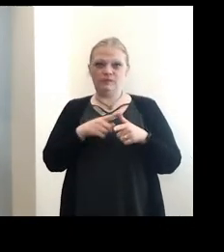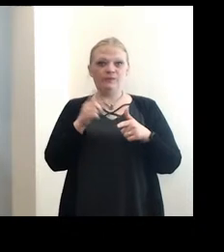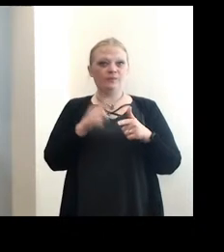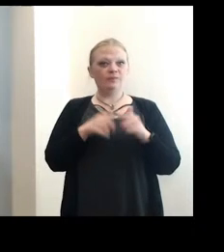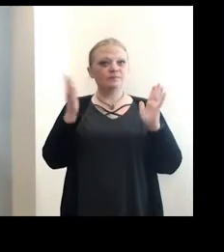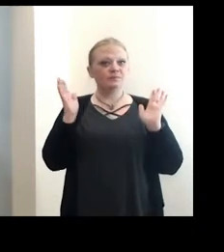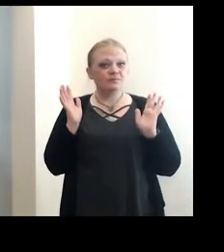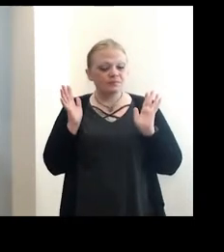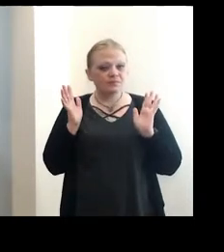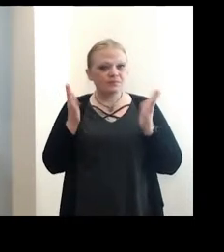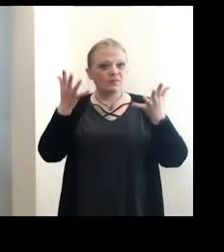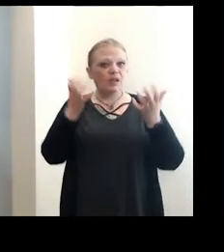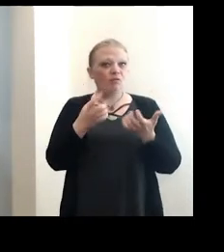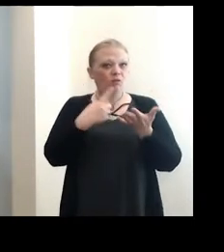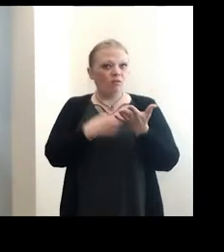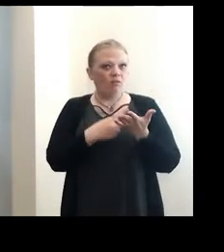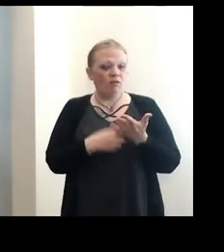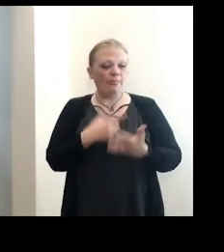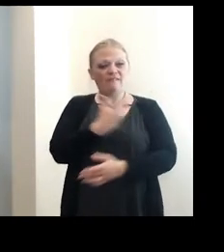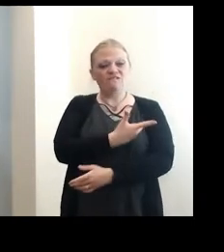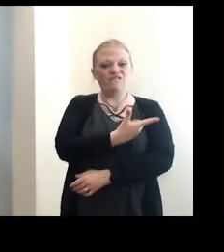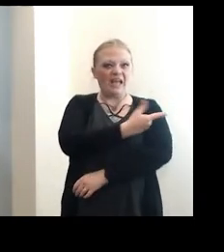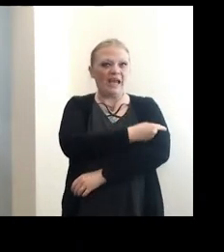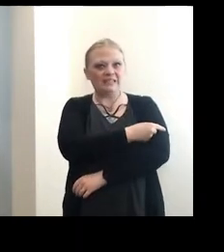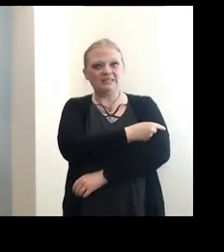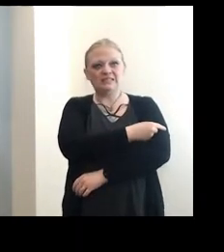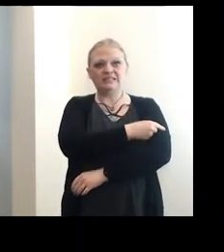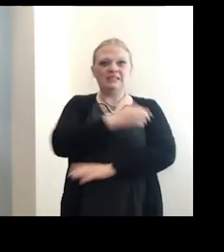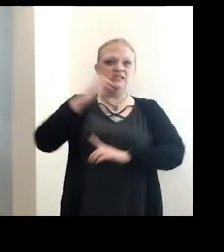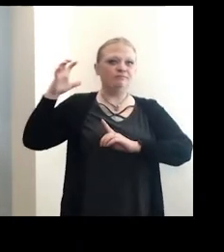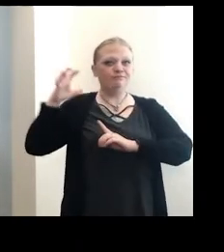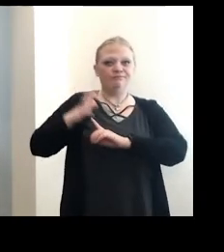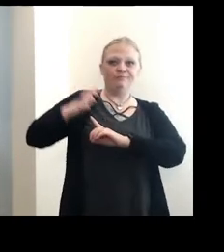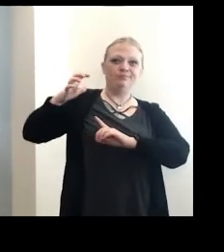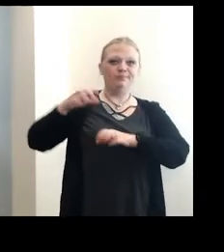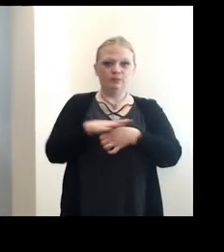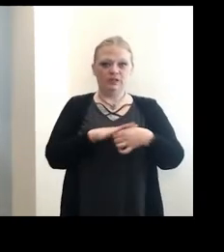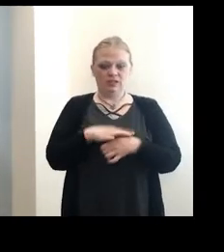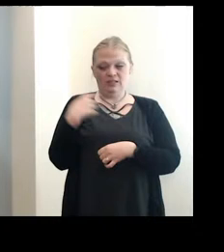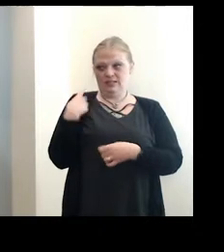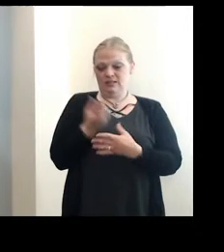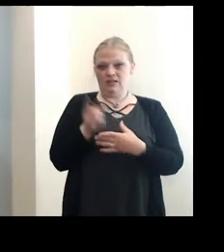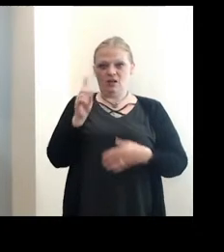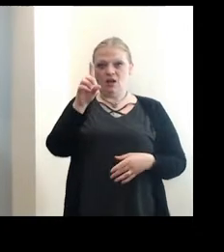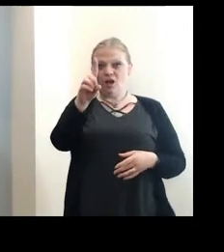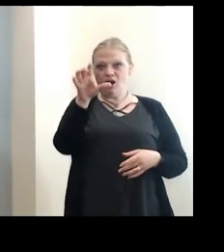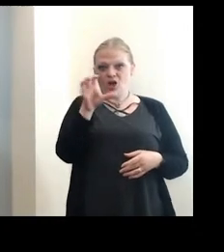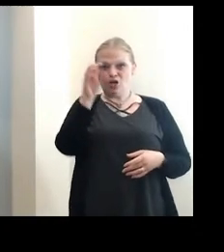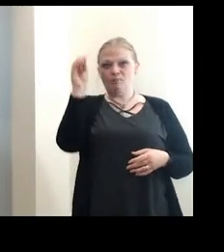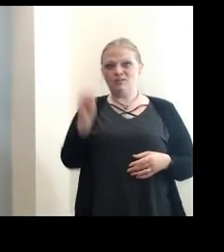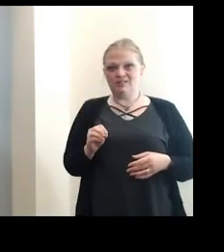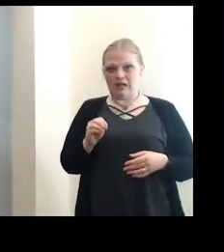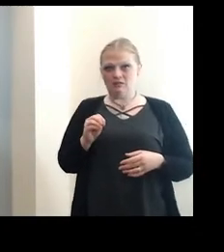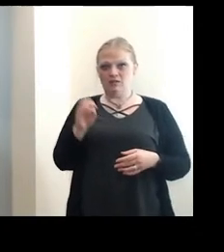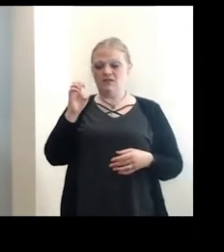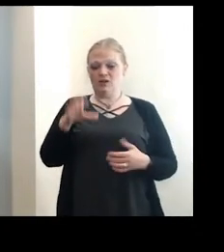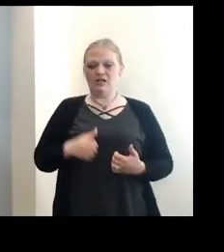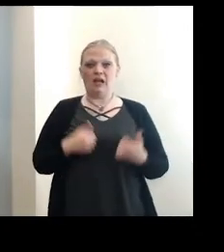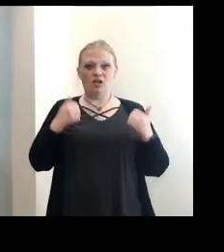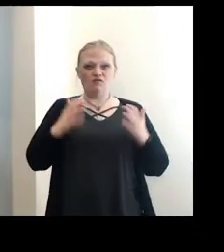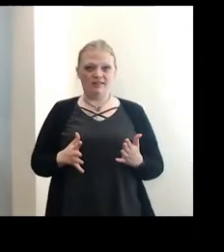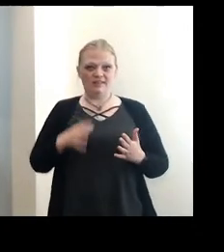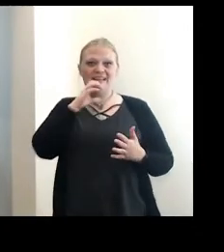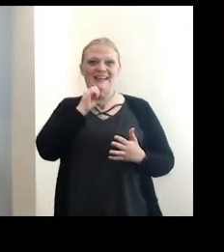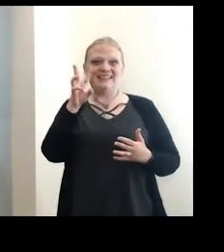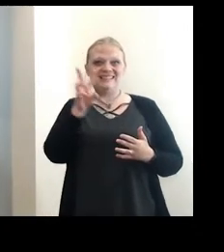out the vaccine superstar areas. So since last week, a hundred percent of people, Erie County residents who